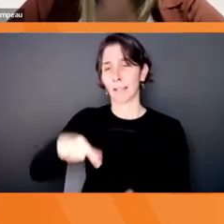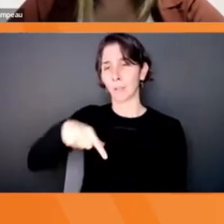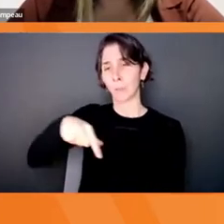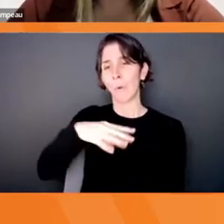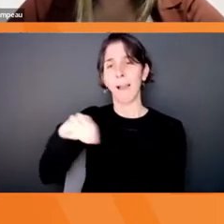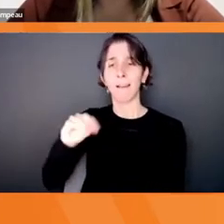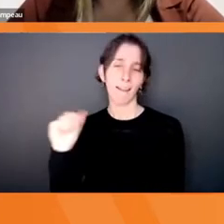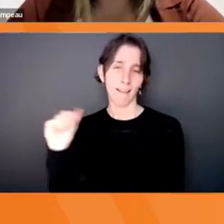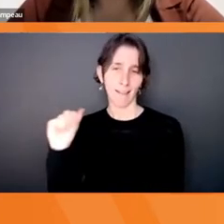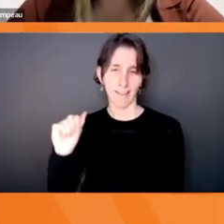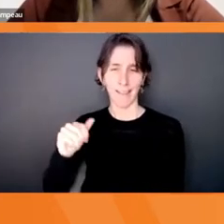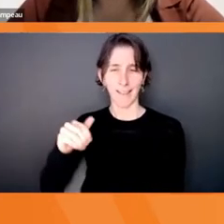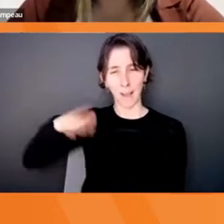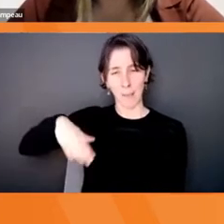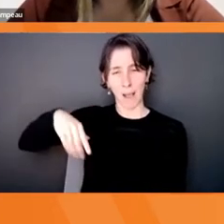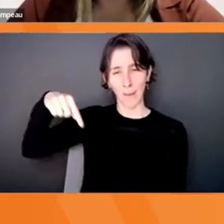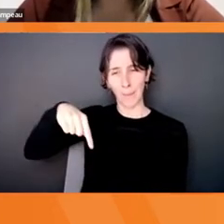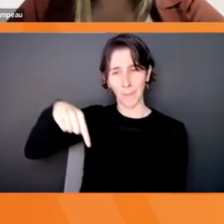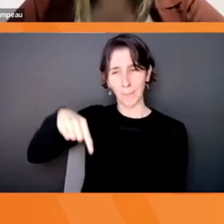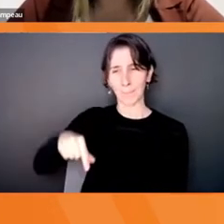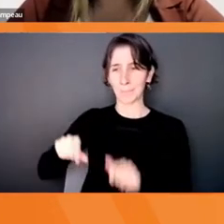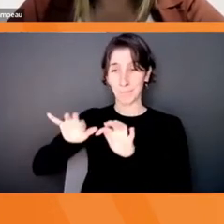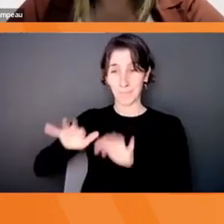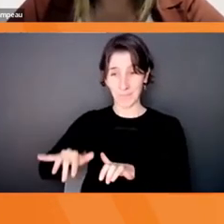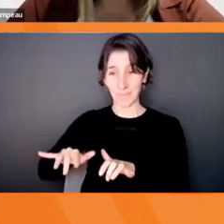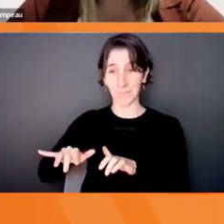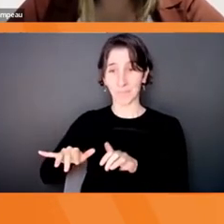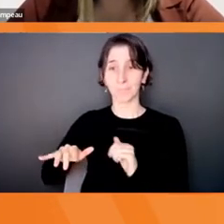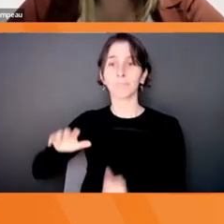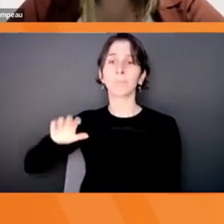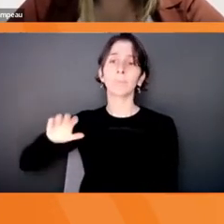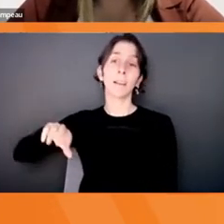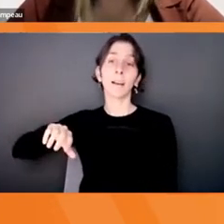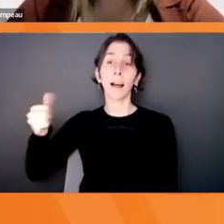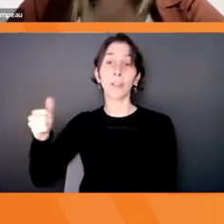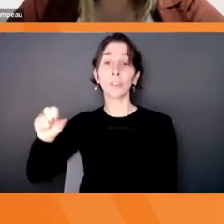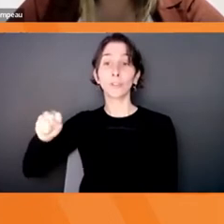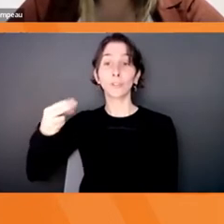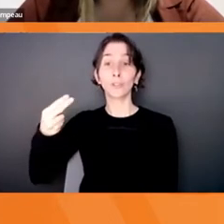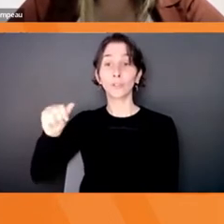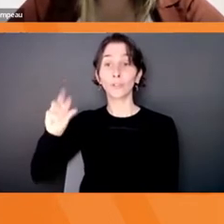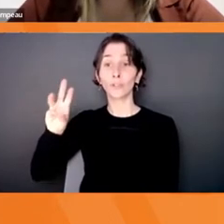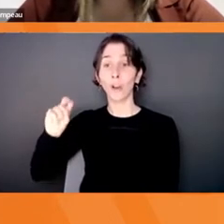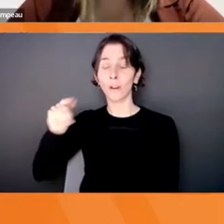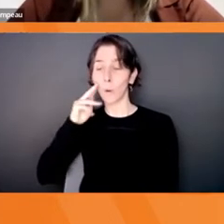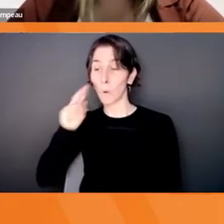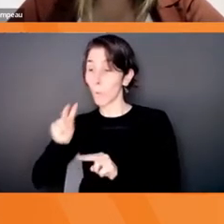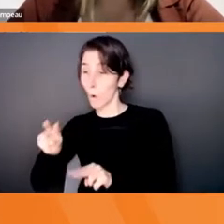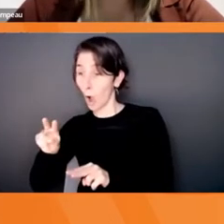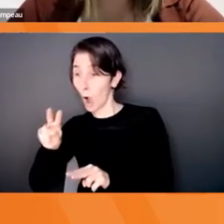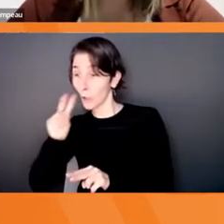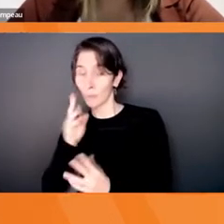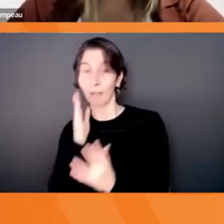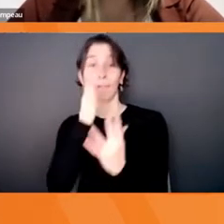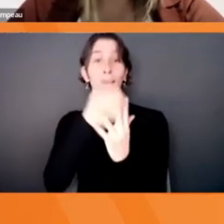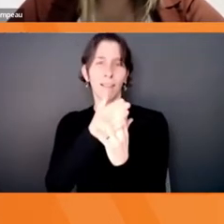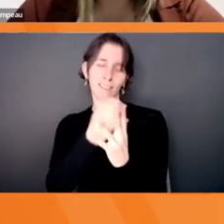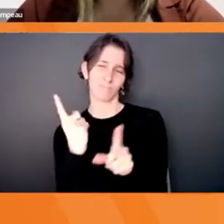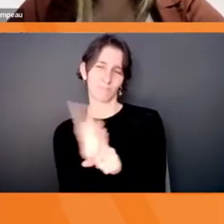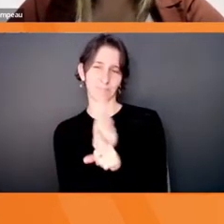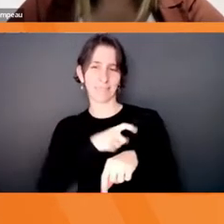feature at the bottom of your screen, and Shauna will monitor and ask your questions when a right moment appears during the presentation.